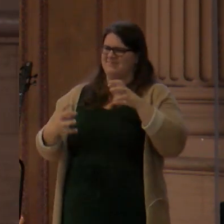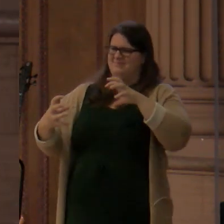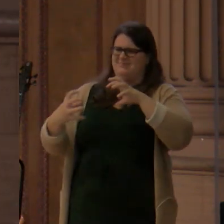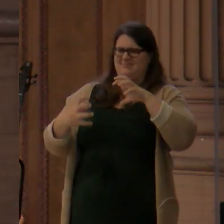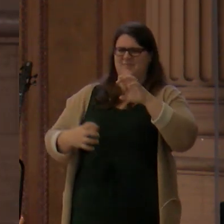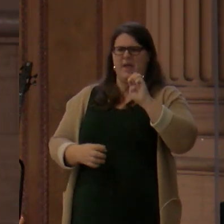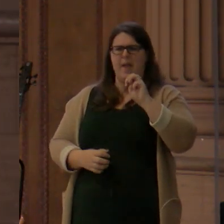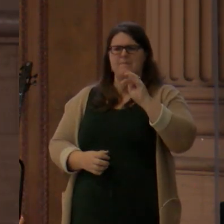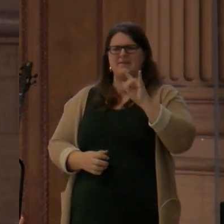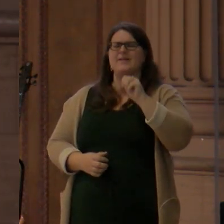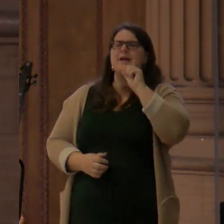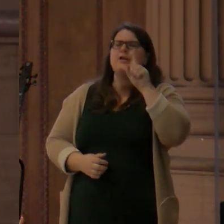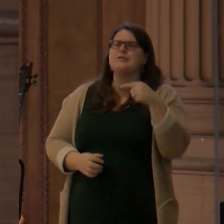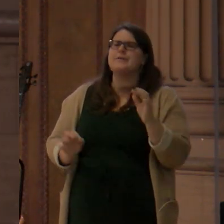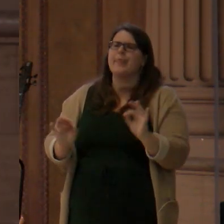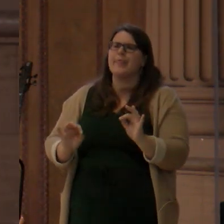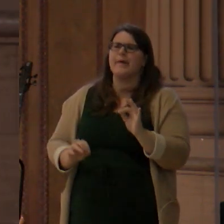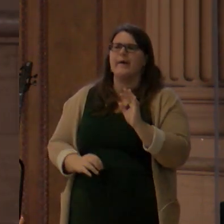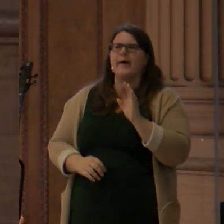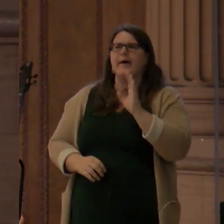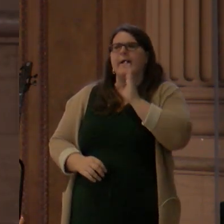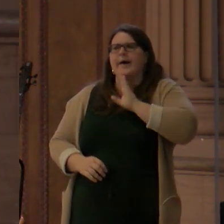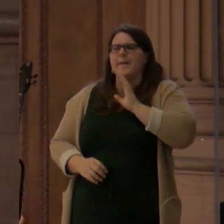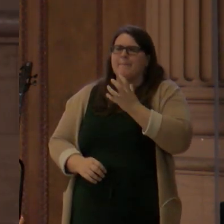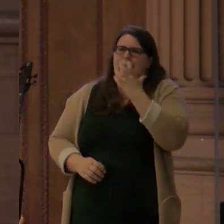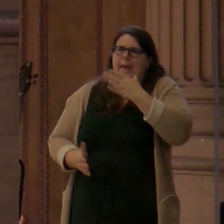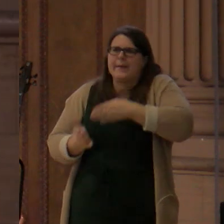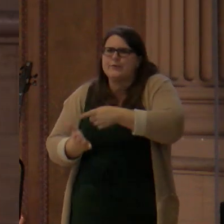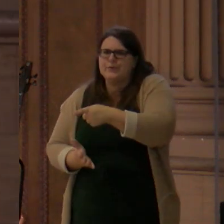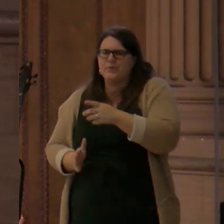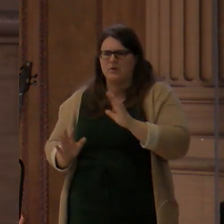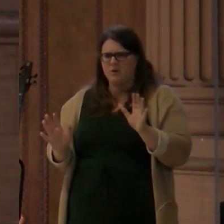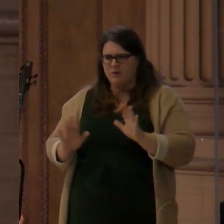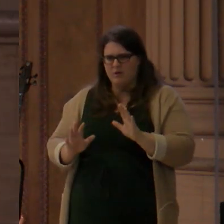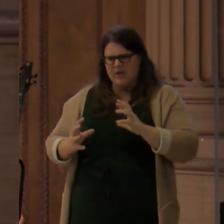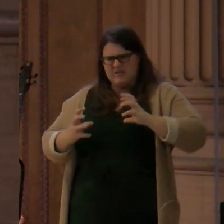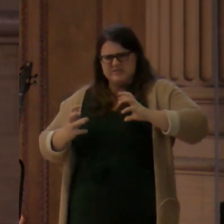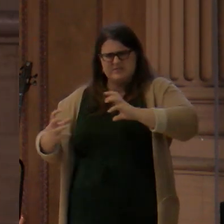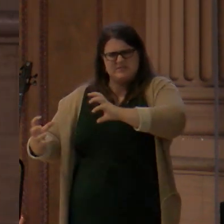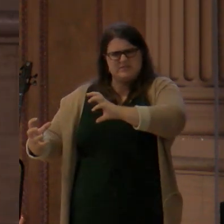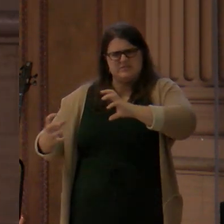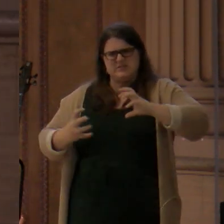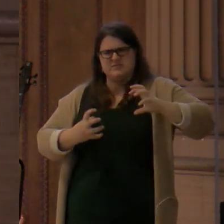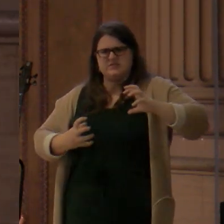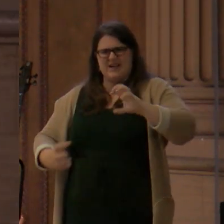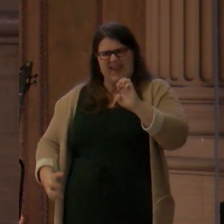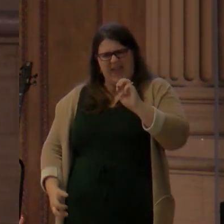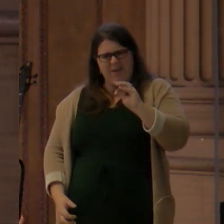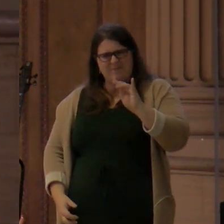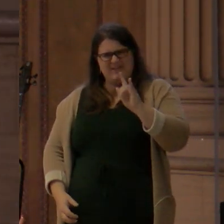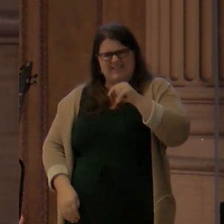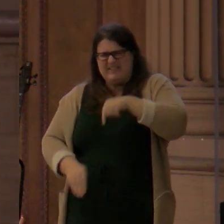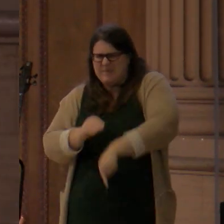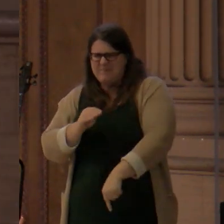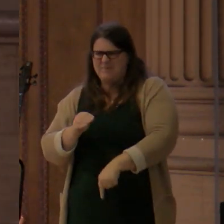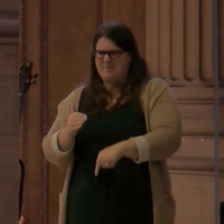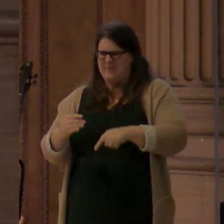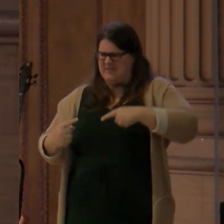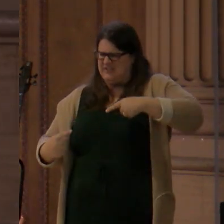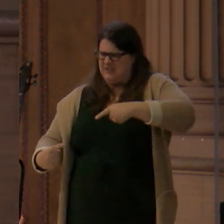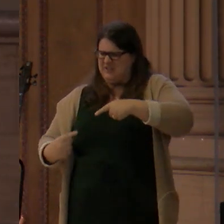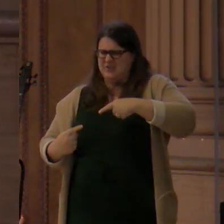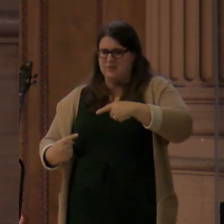What God's saying is, there's going to be an enmity here. There's this foretelling of this life and death struggle